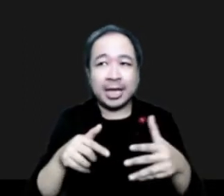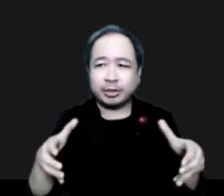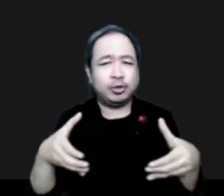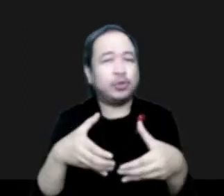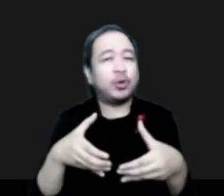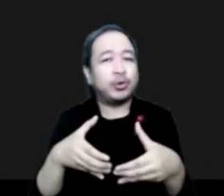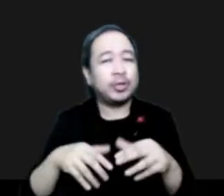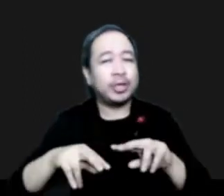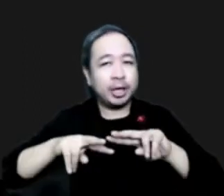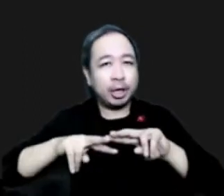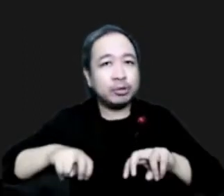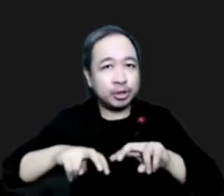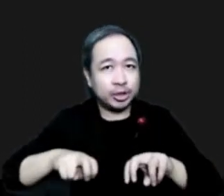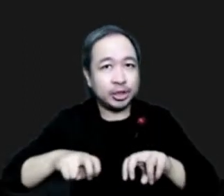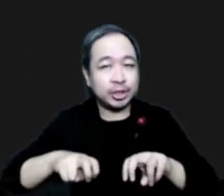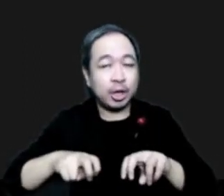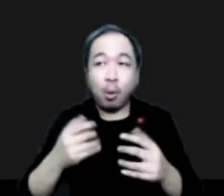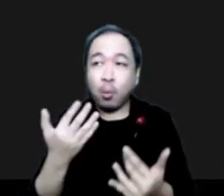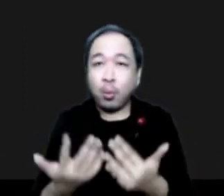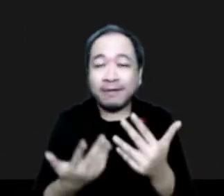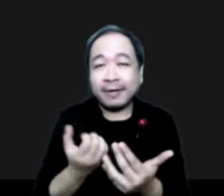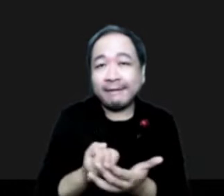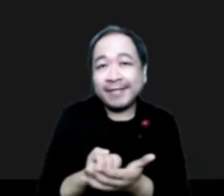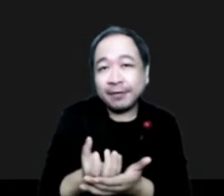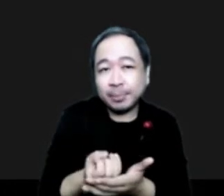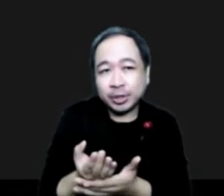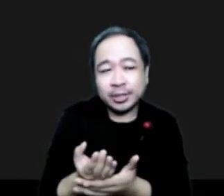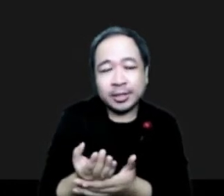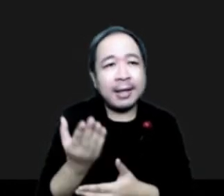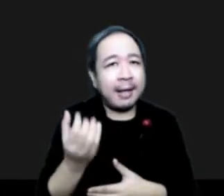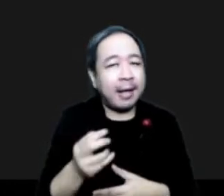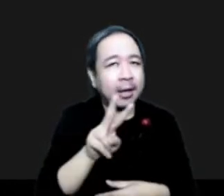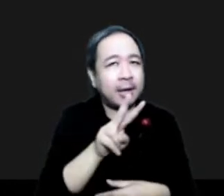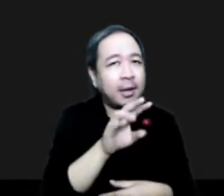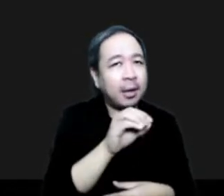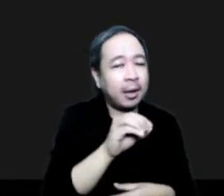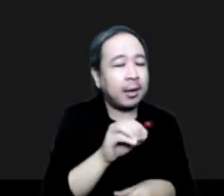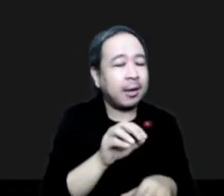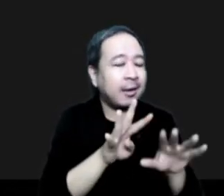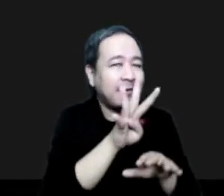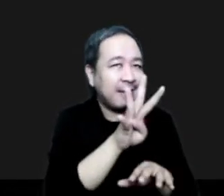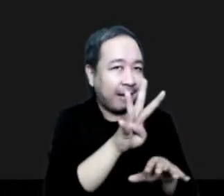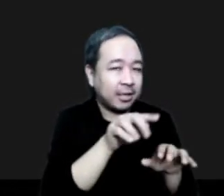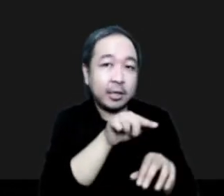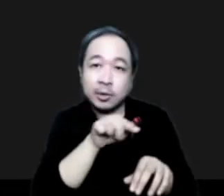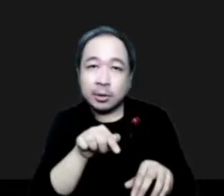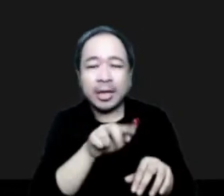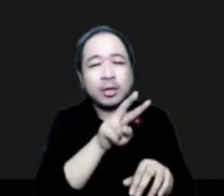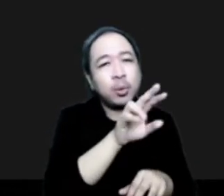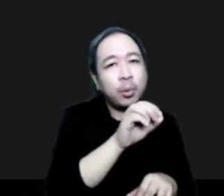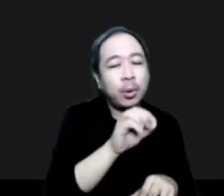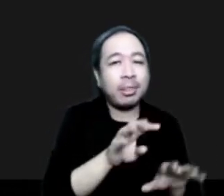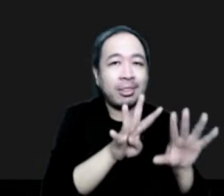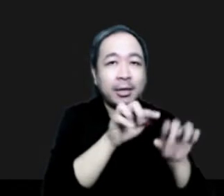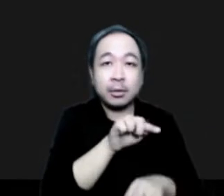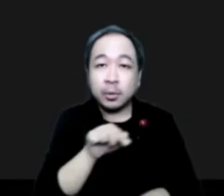System, we see from 2009 till 2019, an average